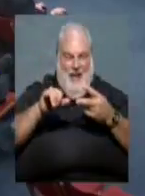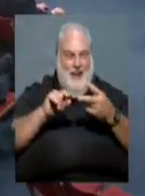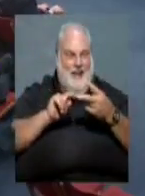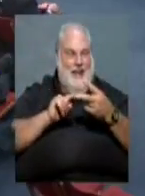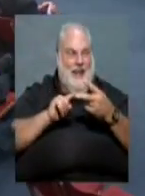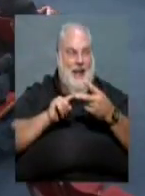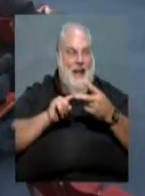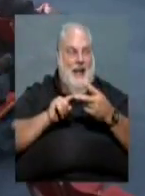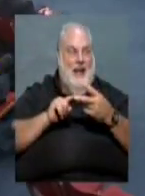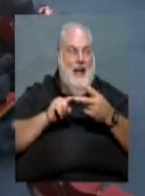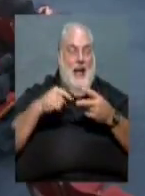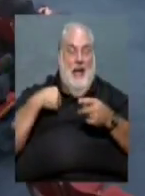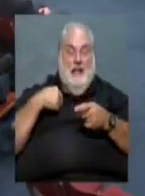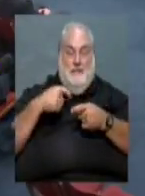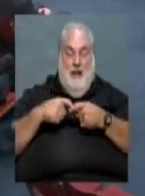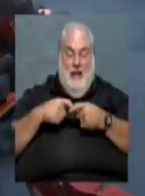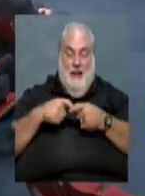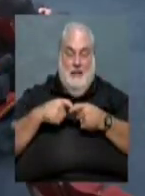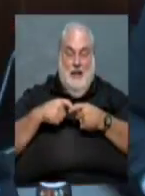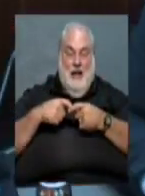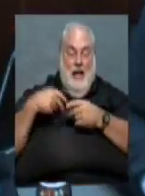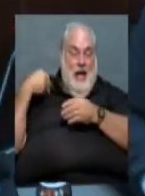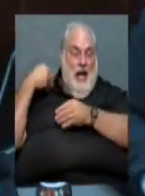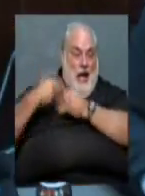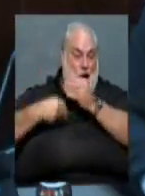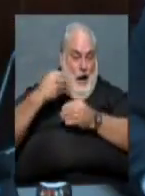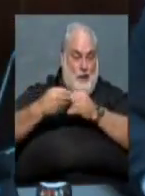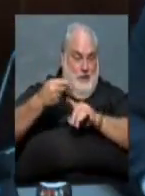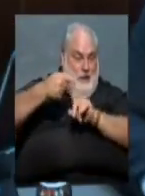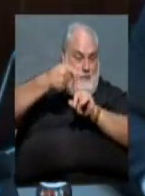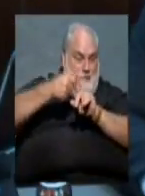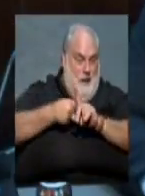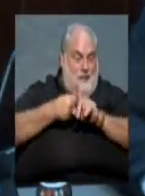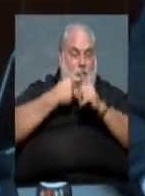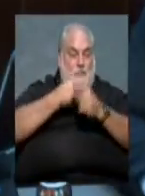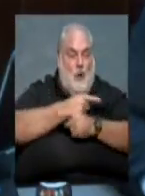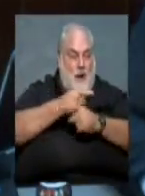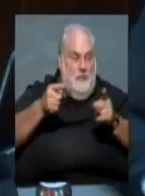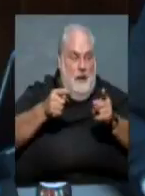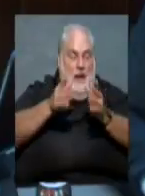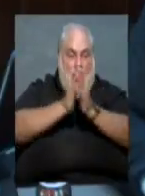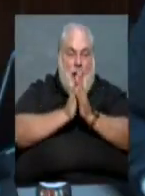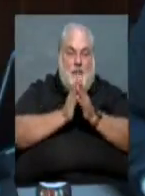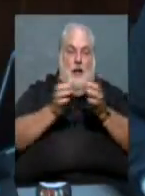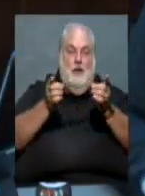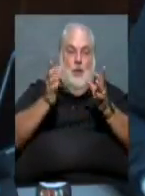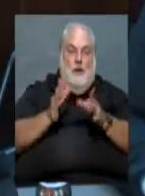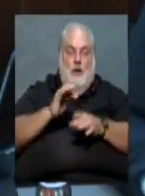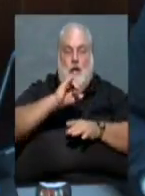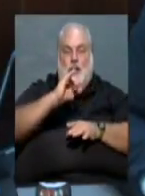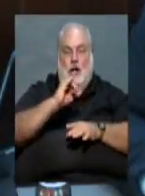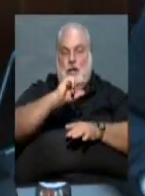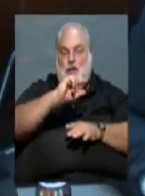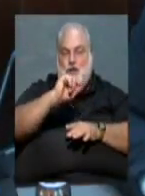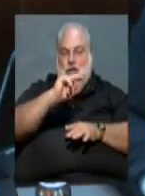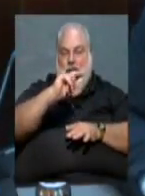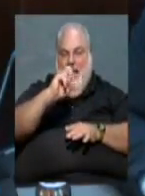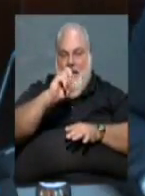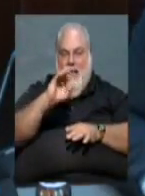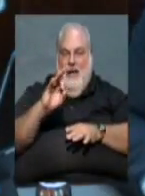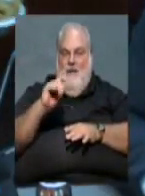is Hispanic Heritage Month, and there's a proclamation that I've issued which I'd like to ask City Director Gene Fortson to present.